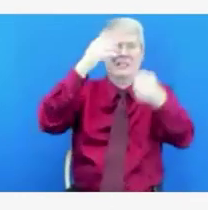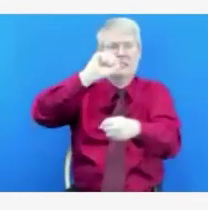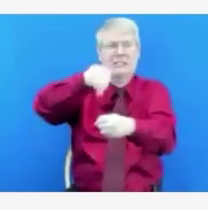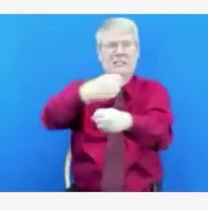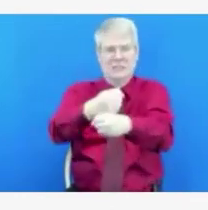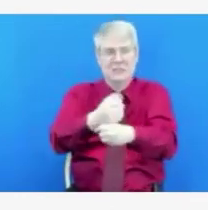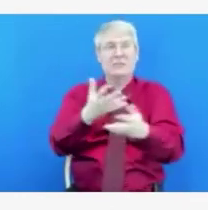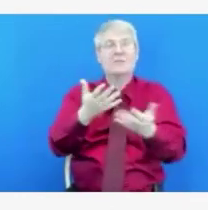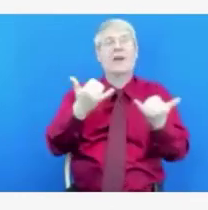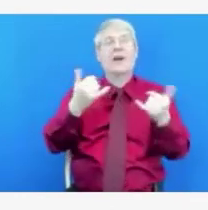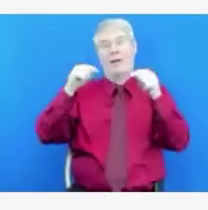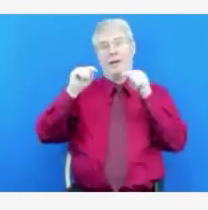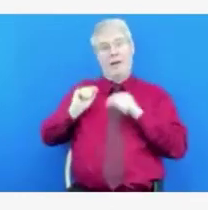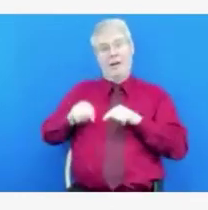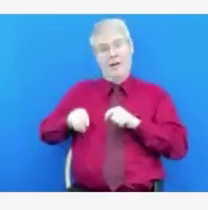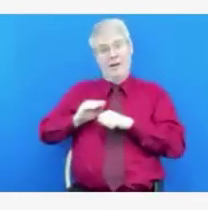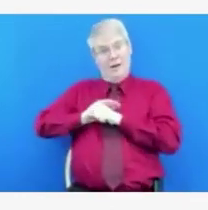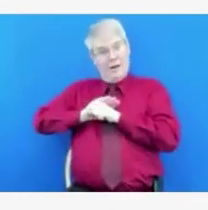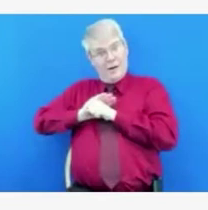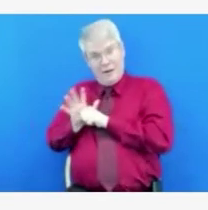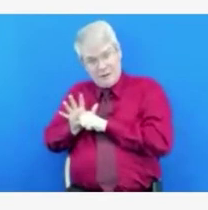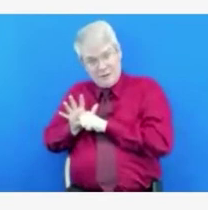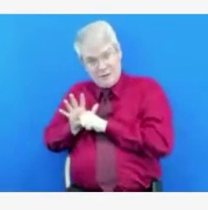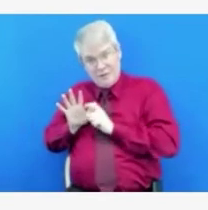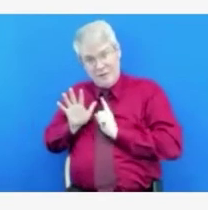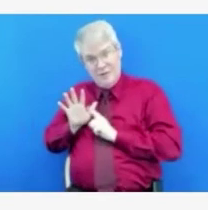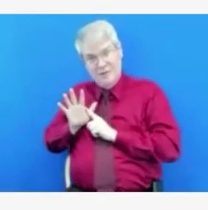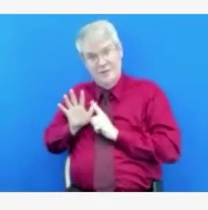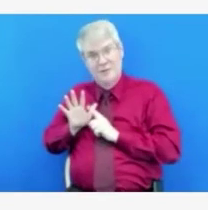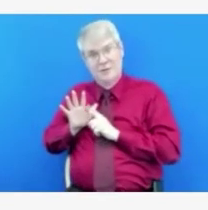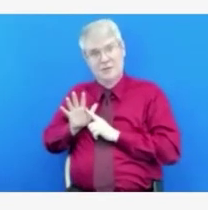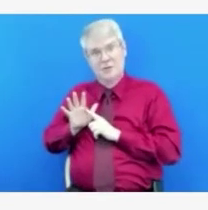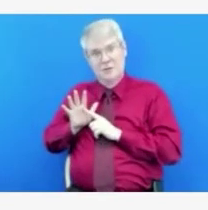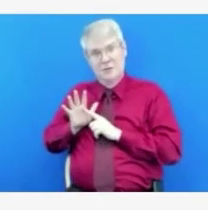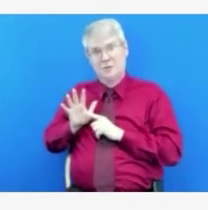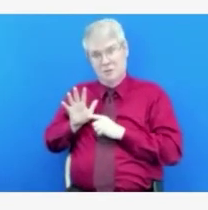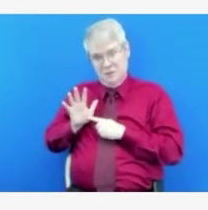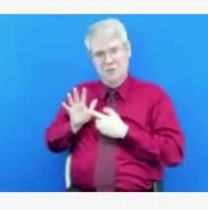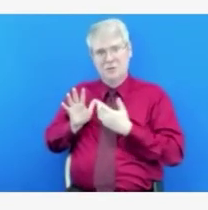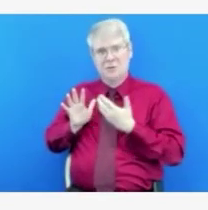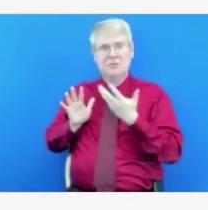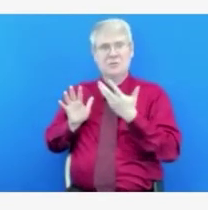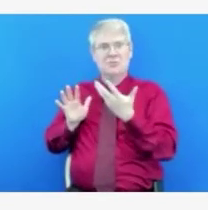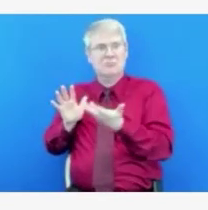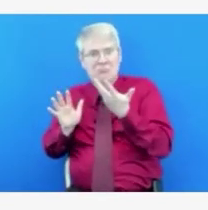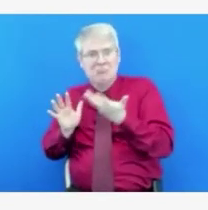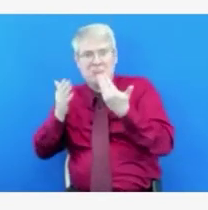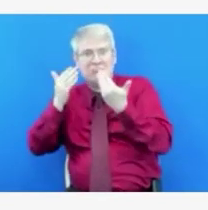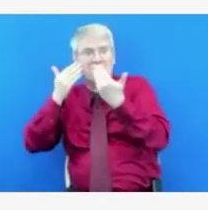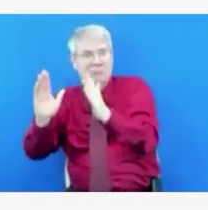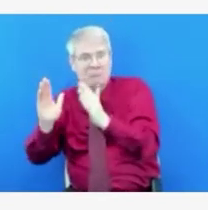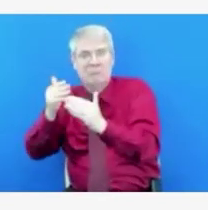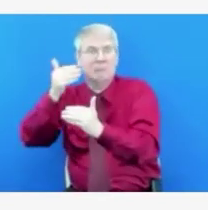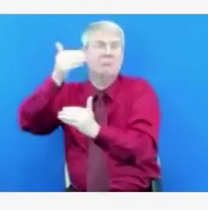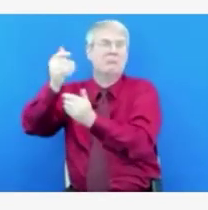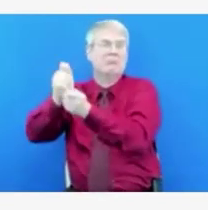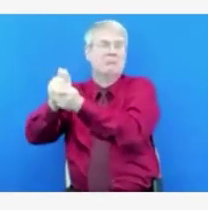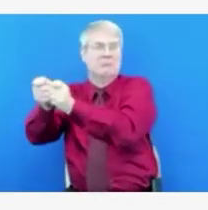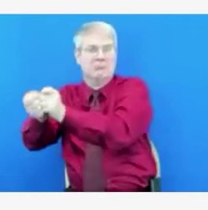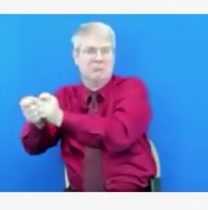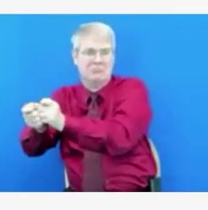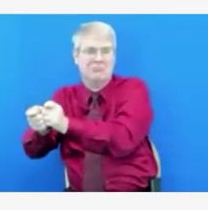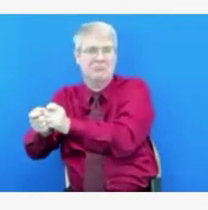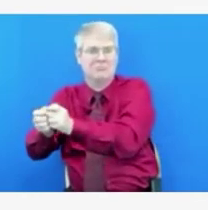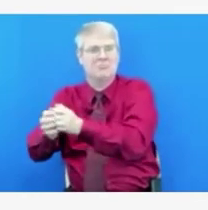for responding in a moment's notice to any public health crisis. And we're in full gear, if you will, to continue to deal with